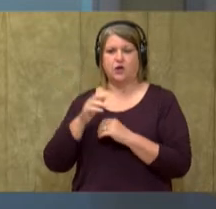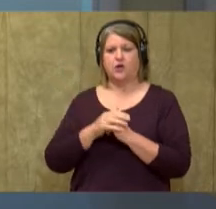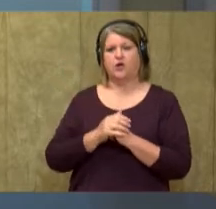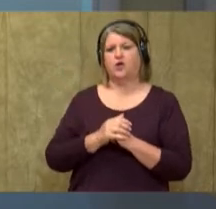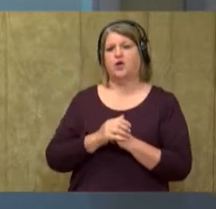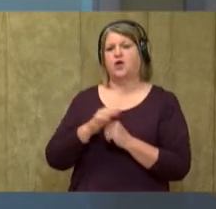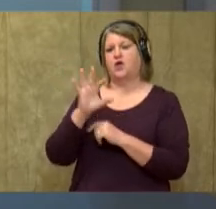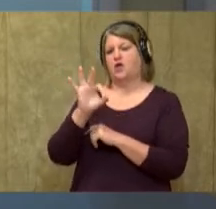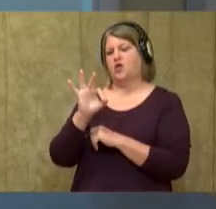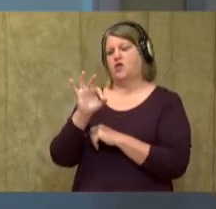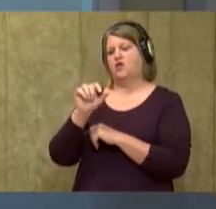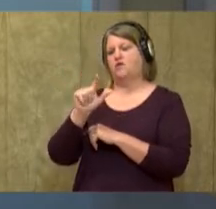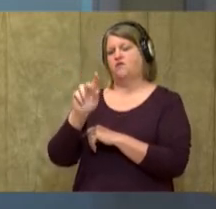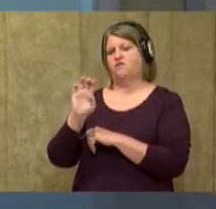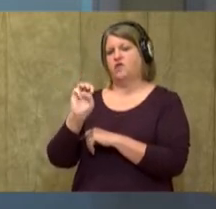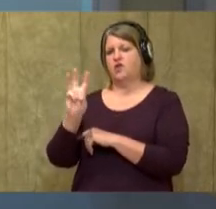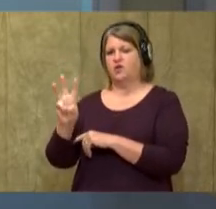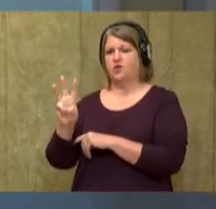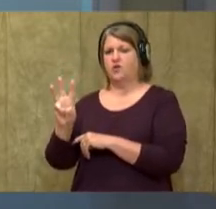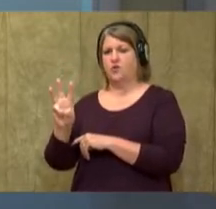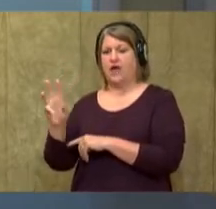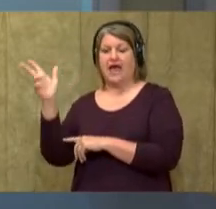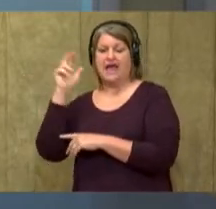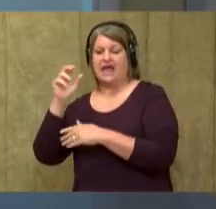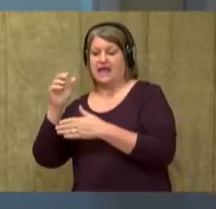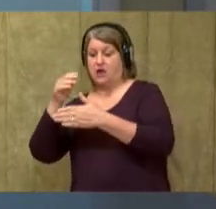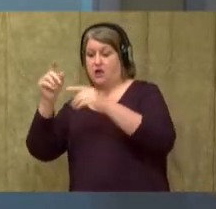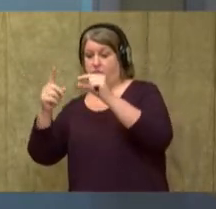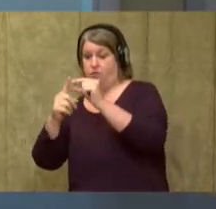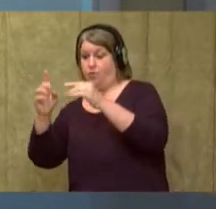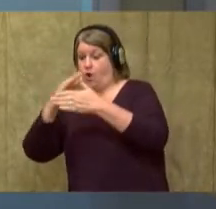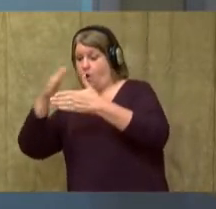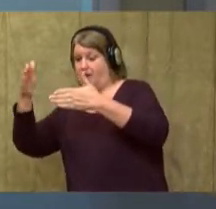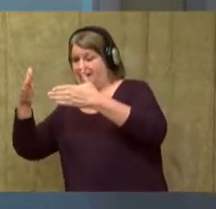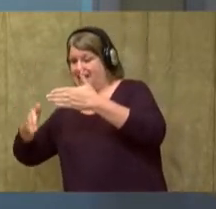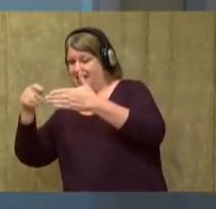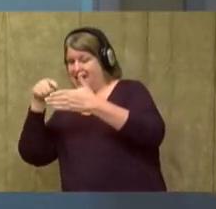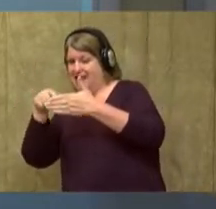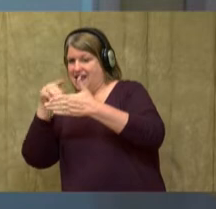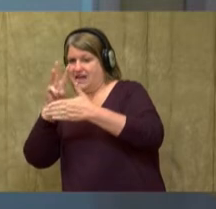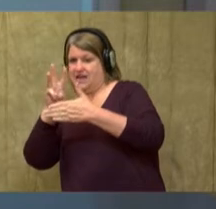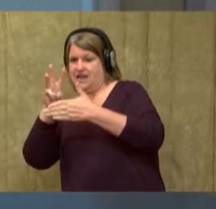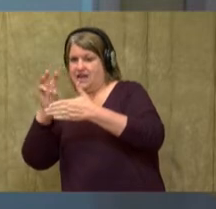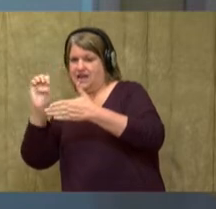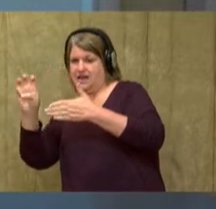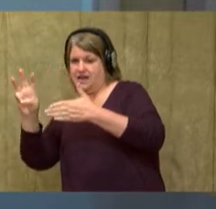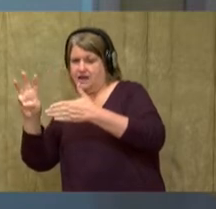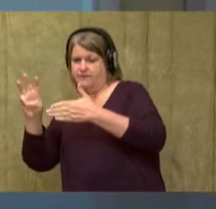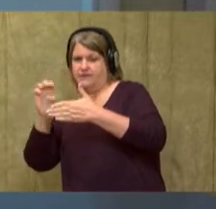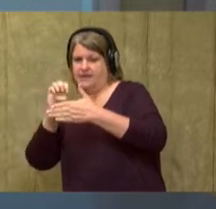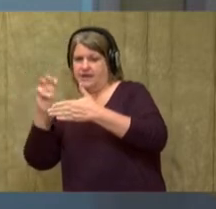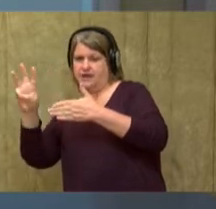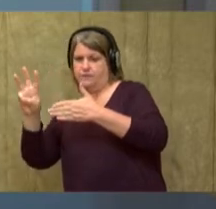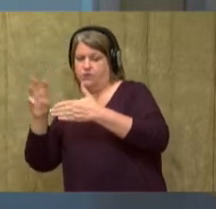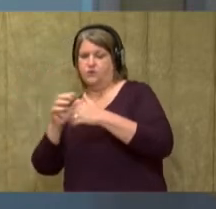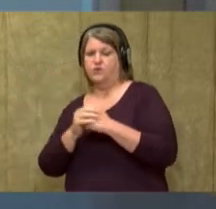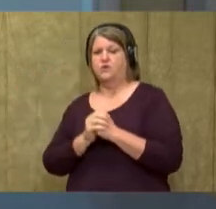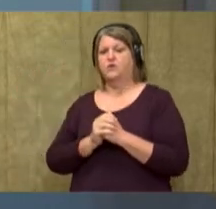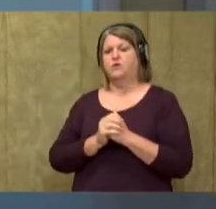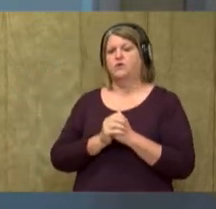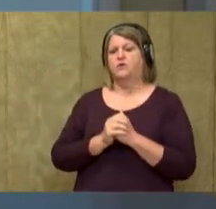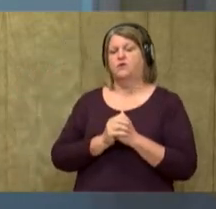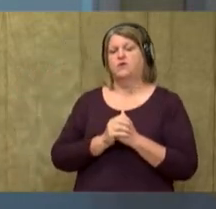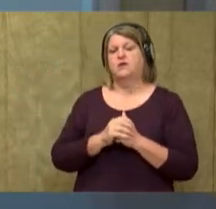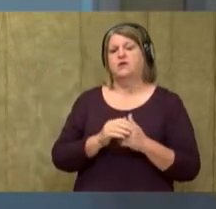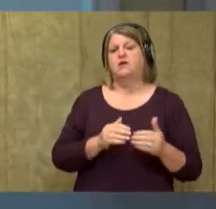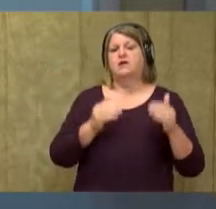Flu, oo. I hear it at the end, so I'm going to write it, the sound spelling ew. Let's do